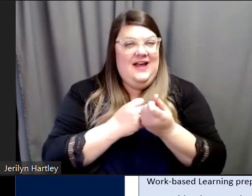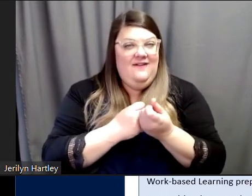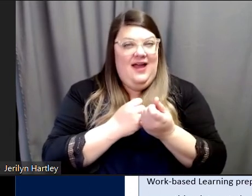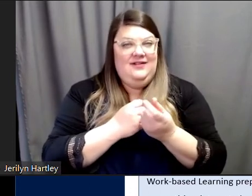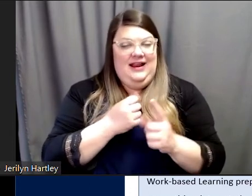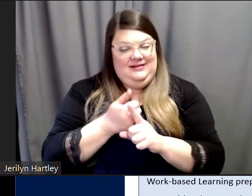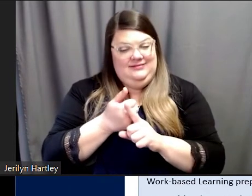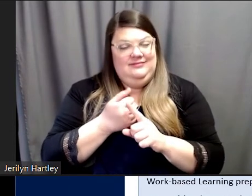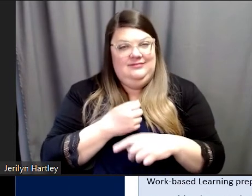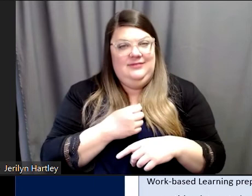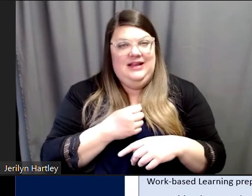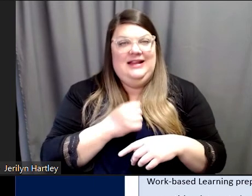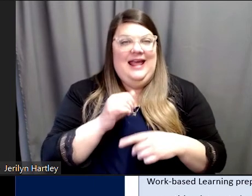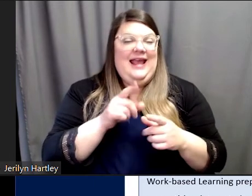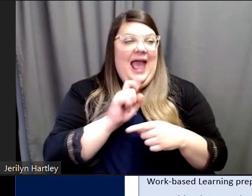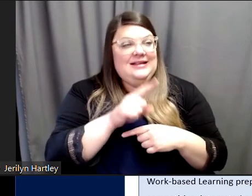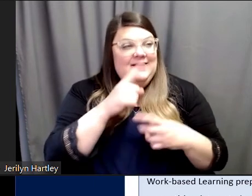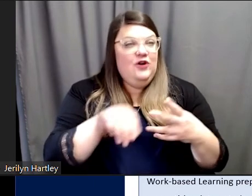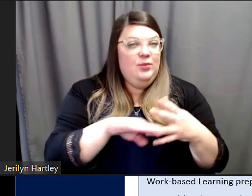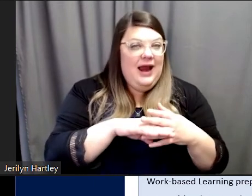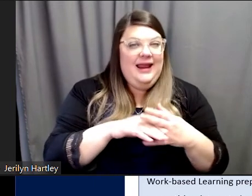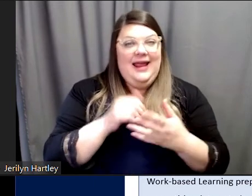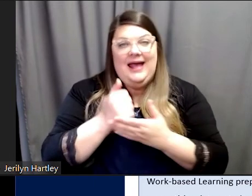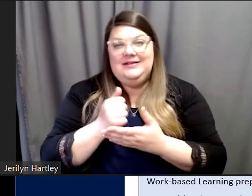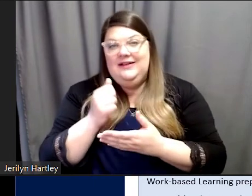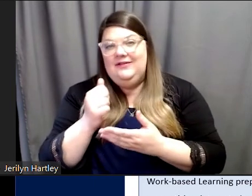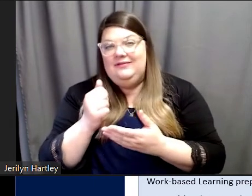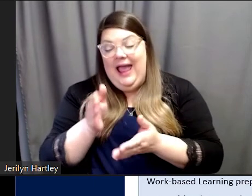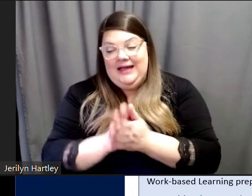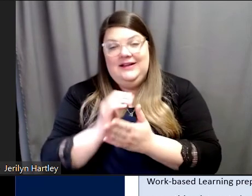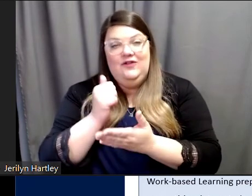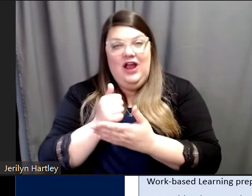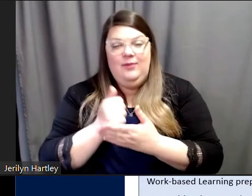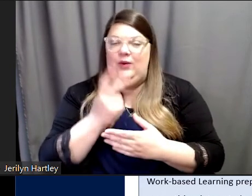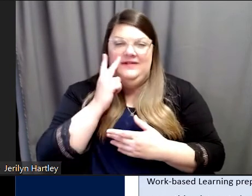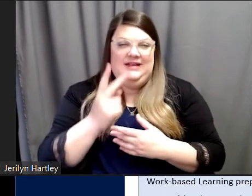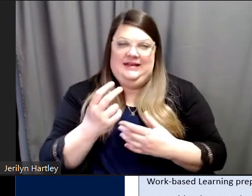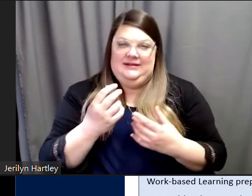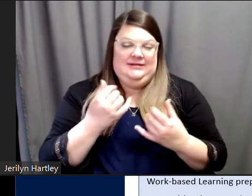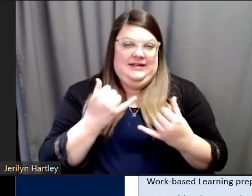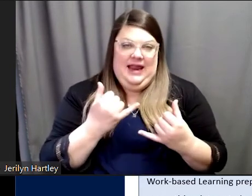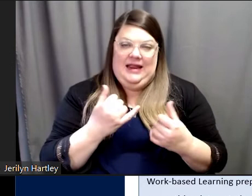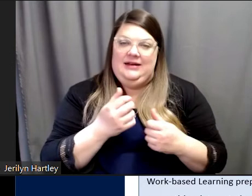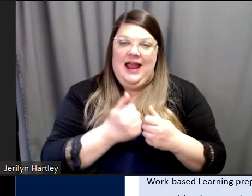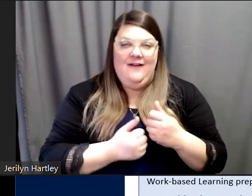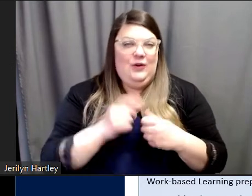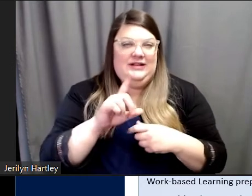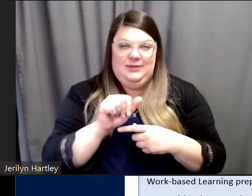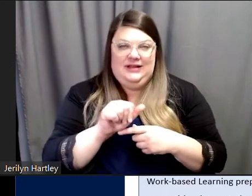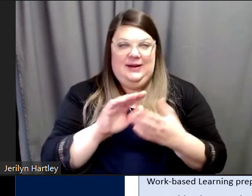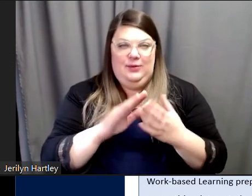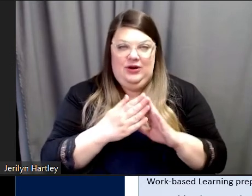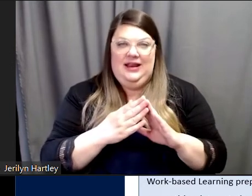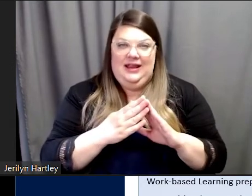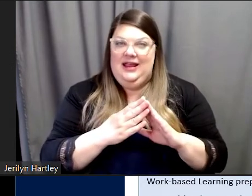for what they need, etc. And that, I mean, we've seen it today. Everybody in the disability community can talk about how important self